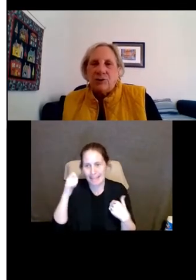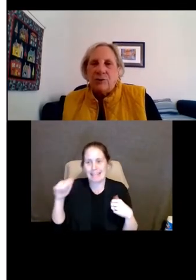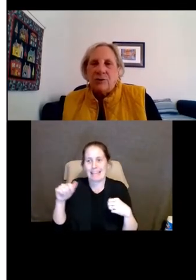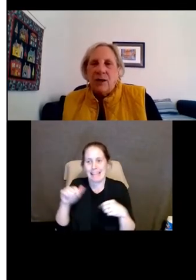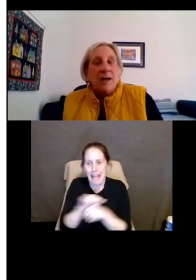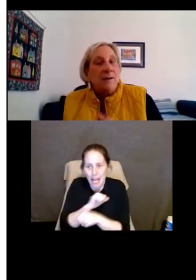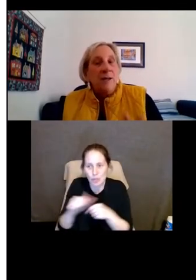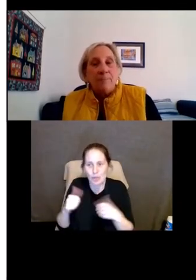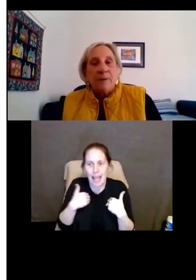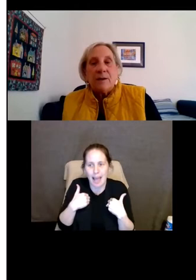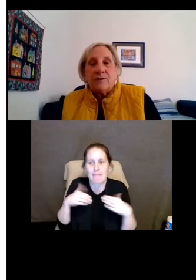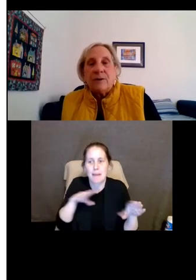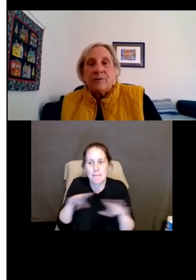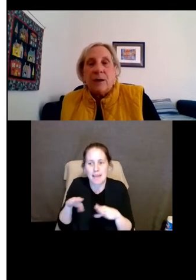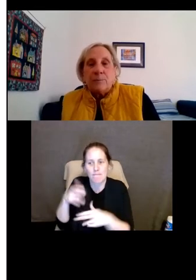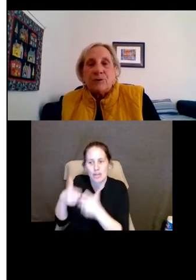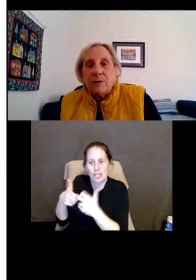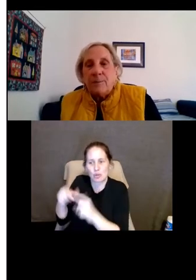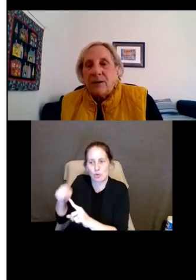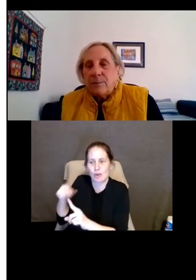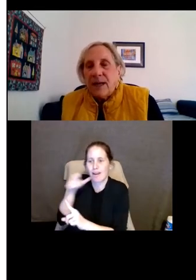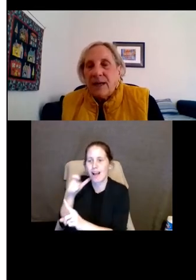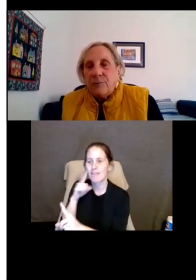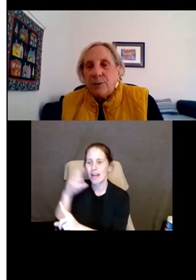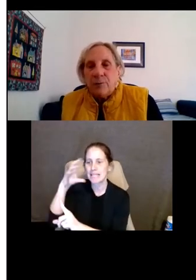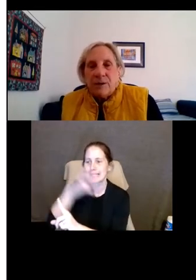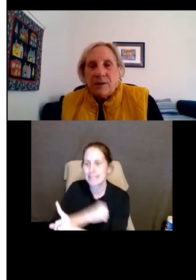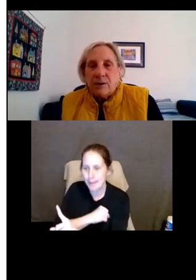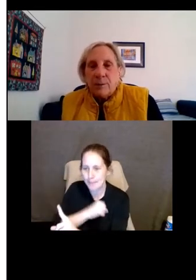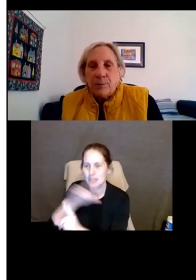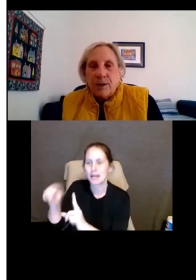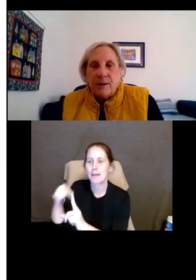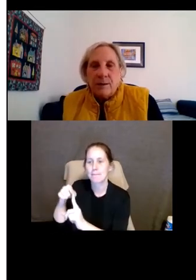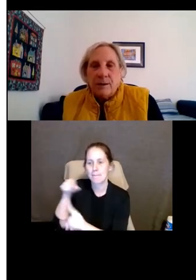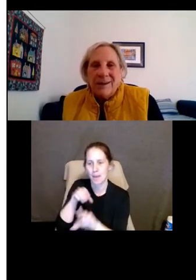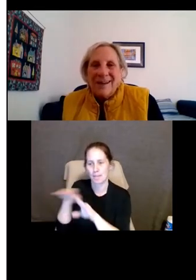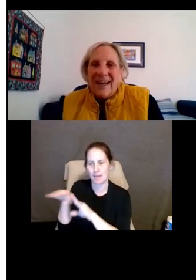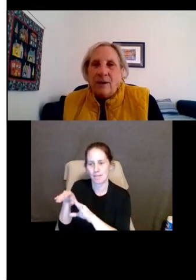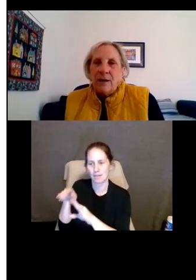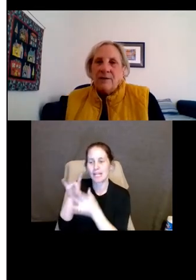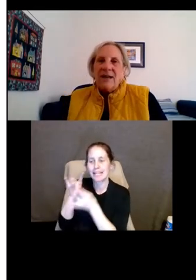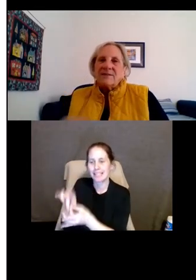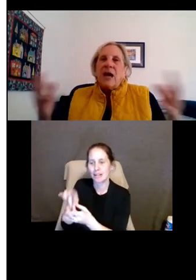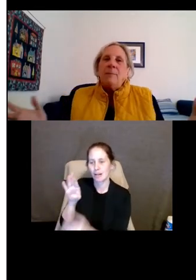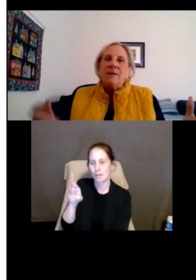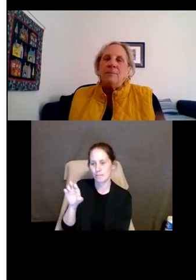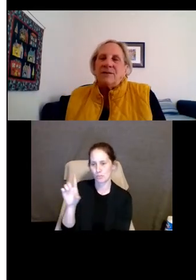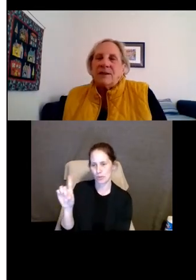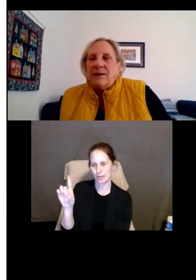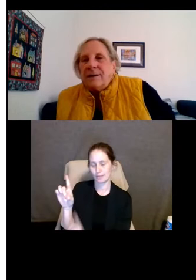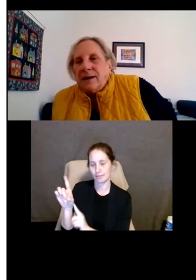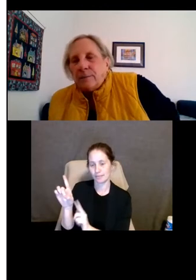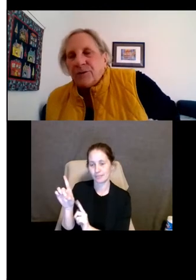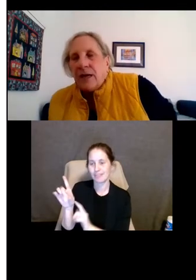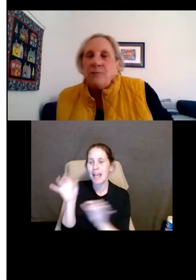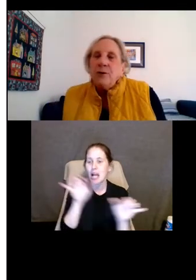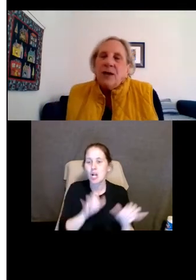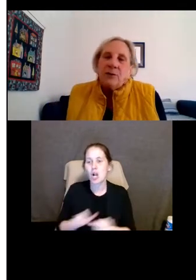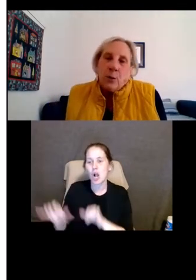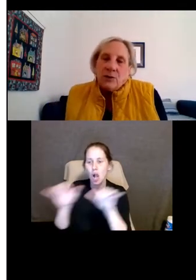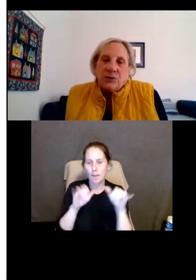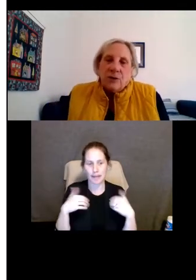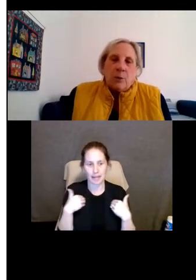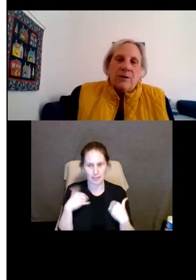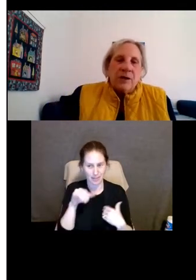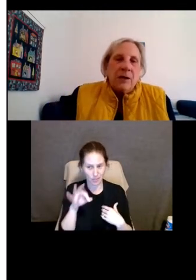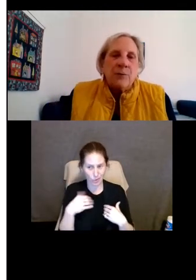conduct issues, not because of an assumption about the behavior of a particular breed. Now, that's common domesticated animals. If